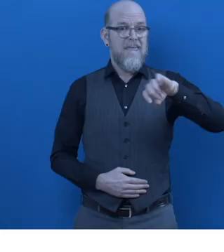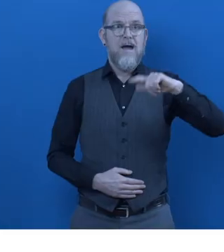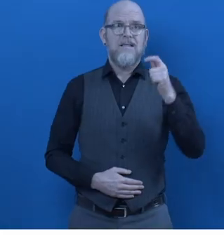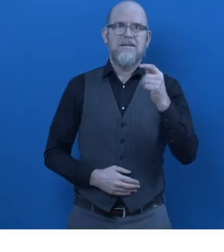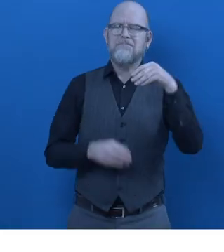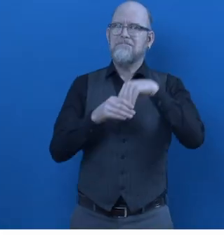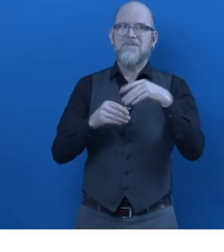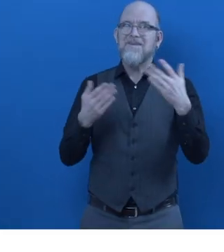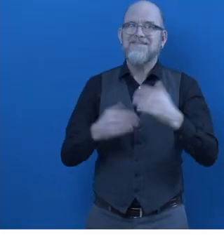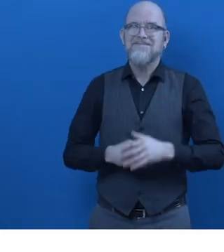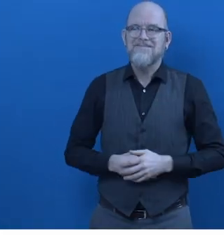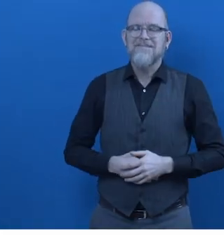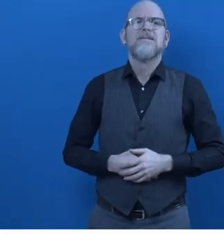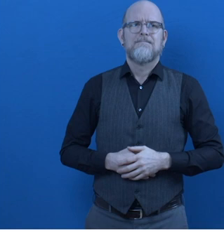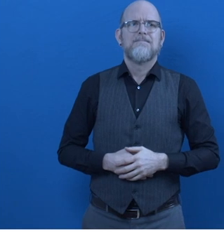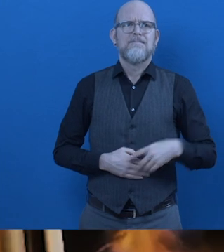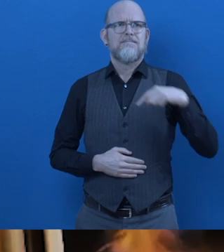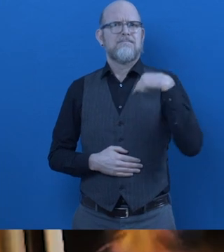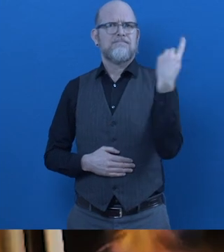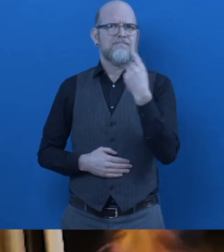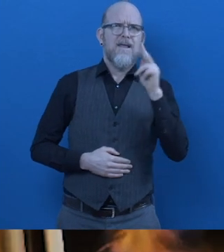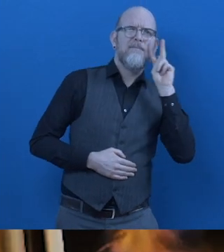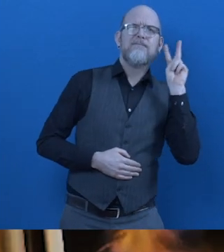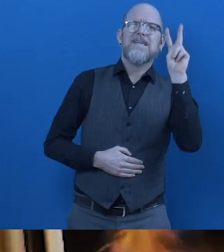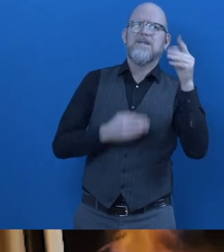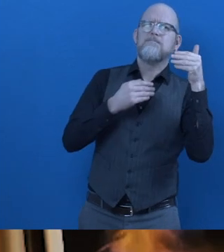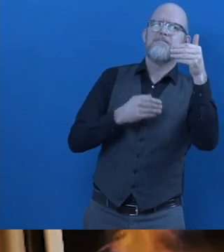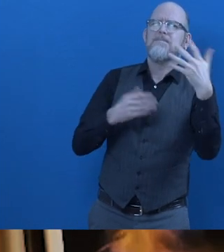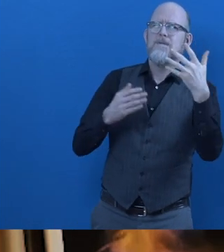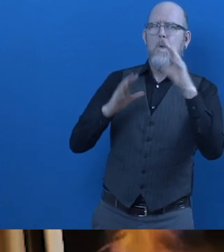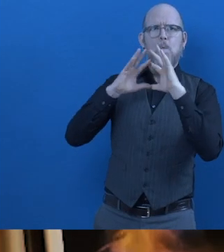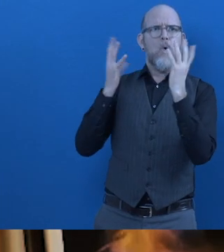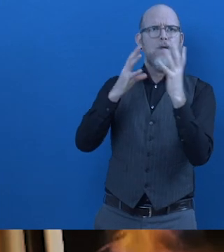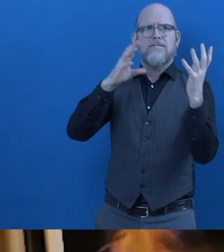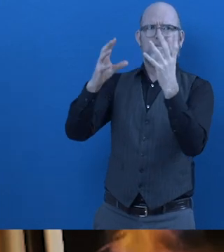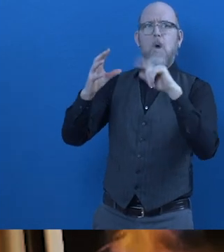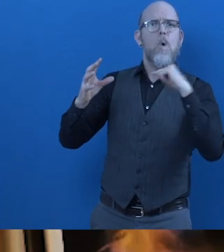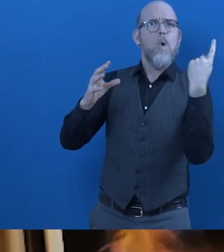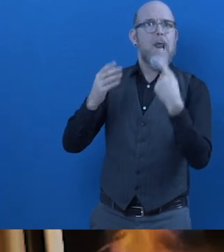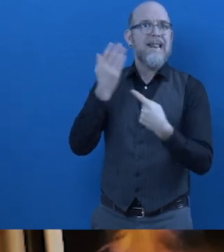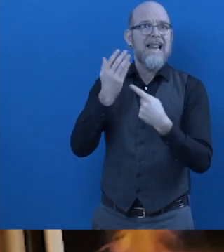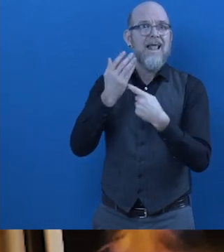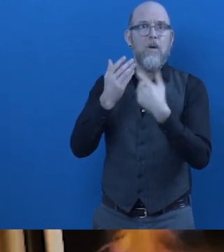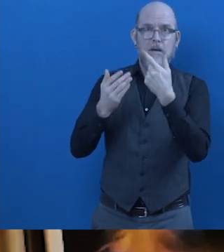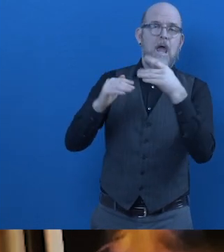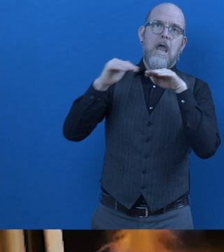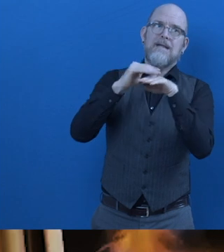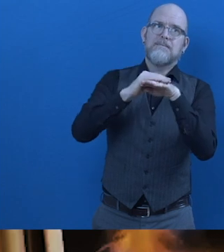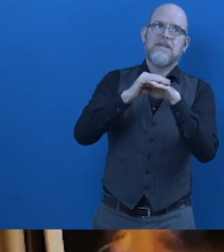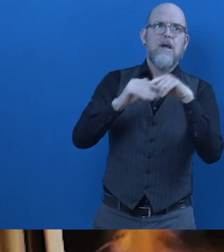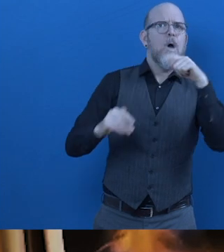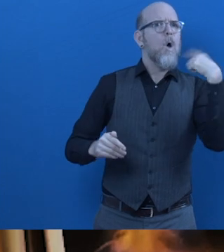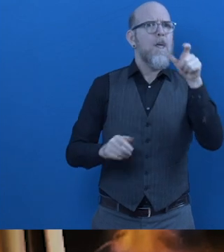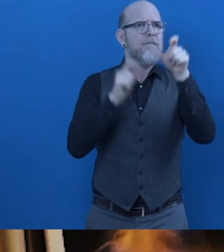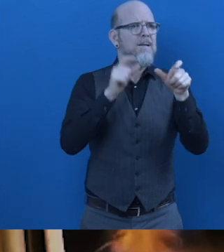What is PEAT about? Nathan Cunningham. Our vision at PEAT is a world where all technologies are born accessible so that